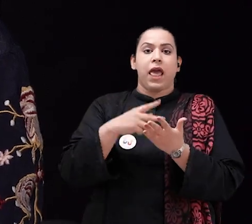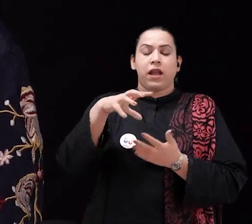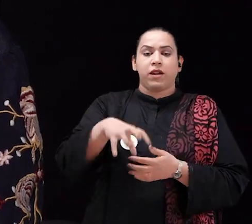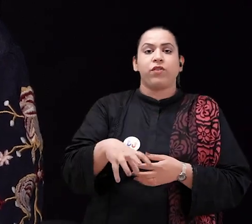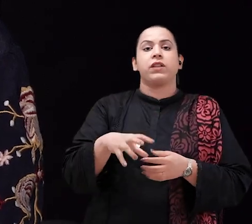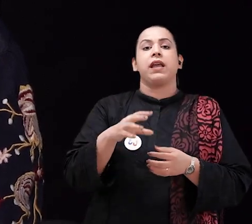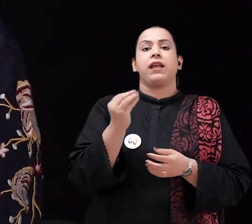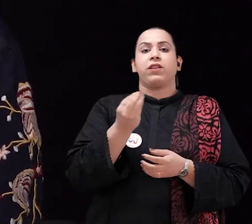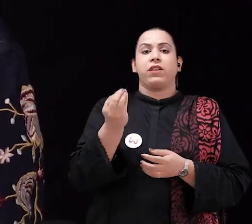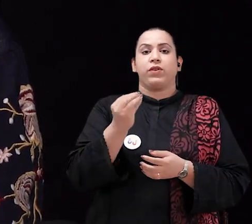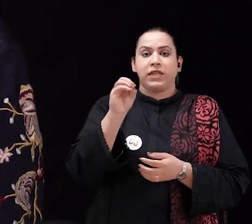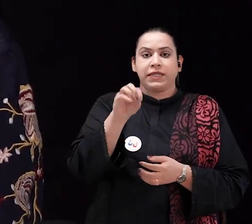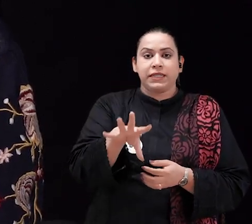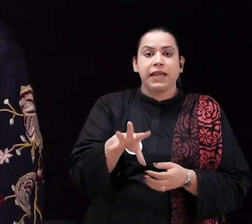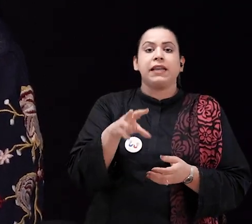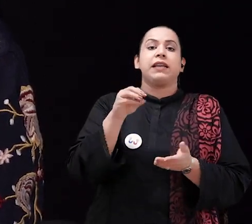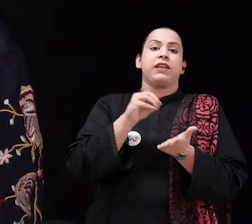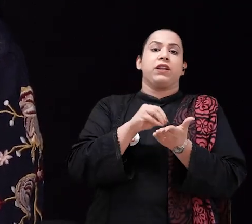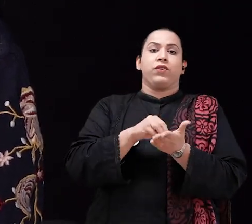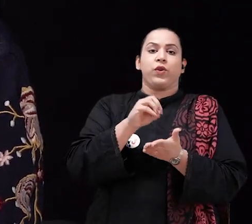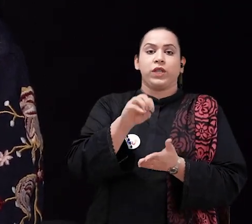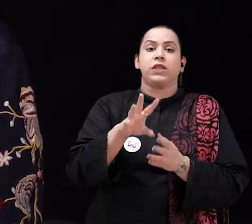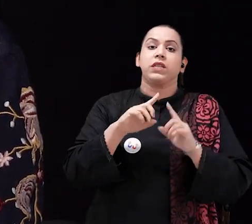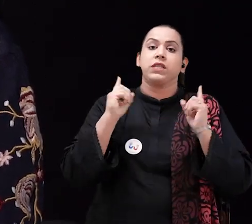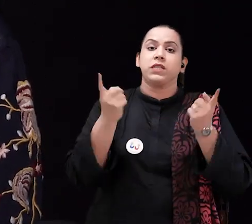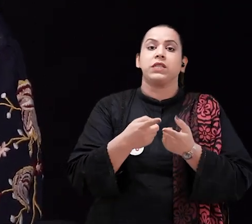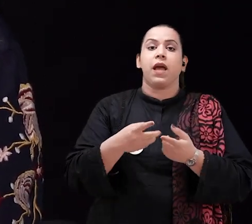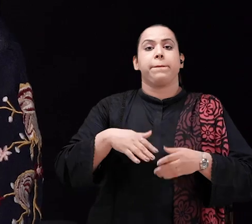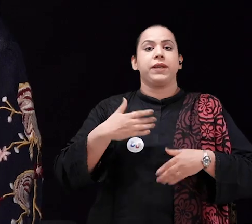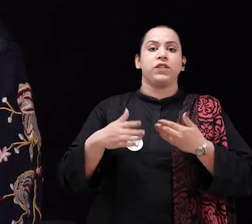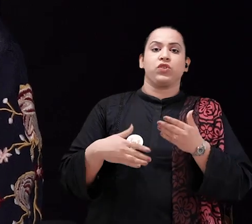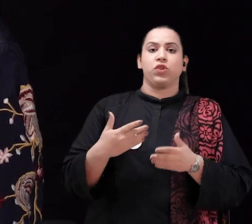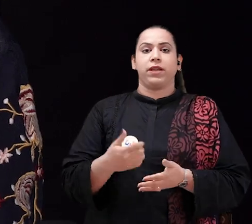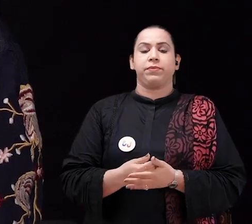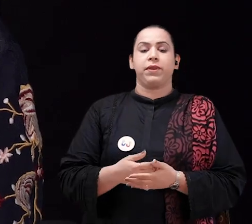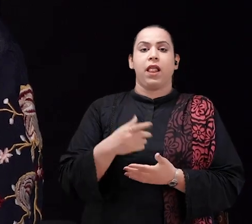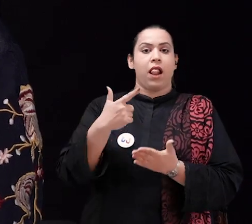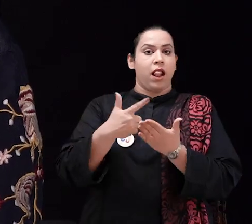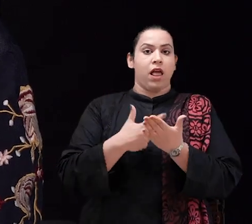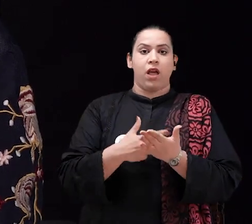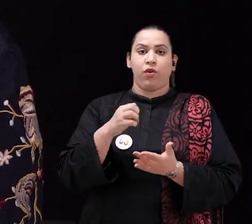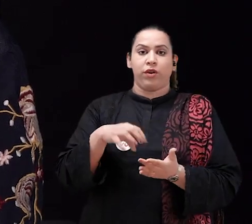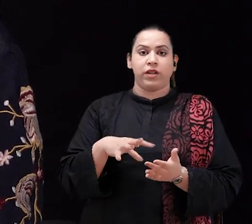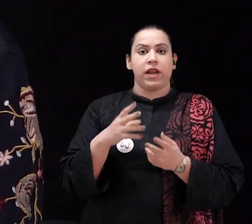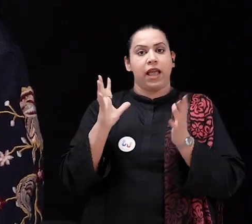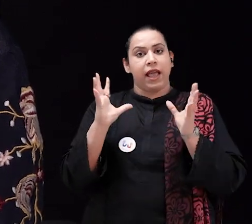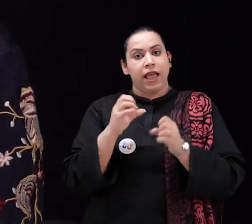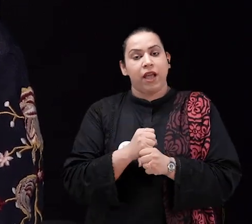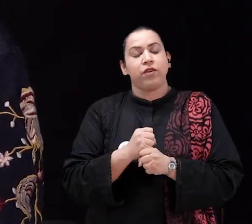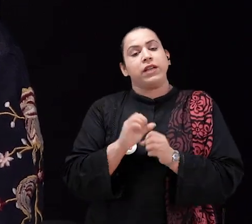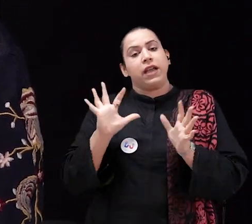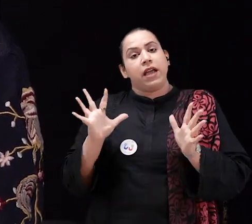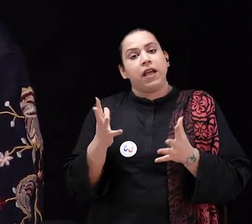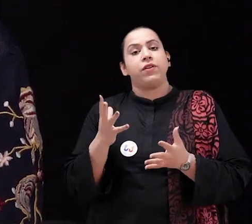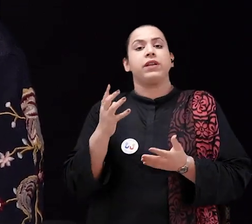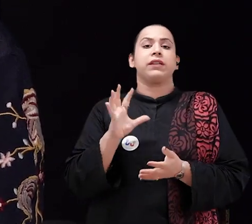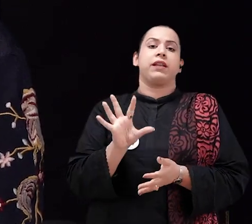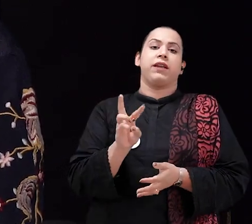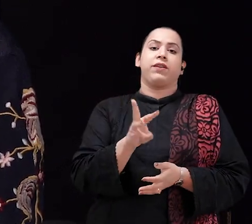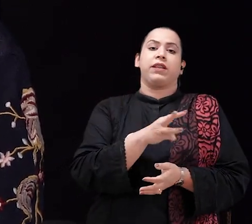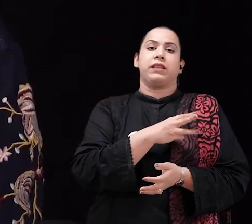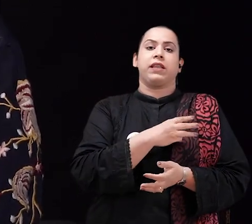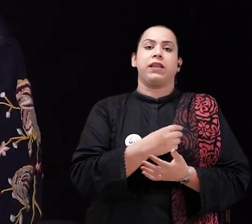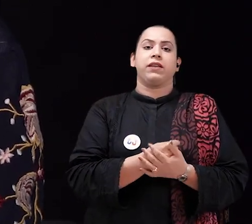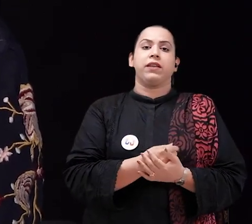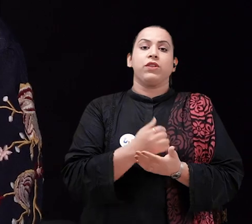they are empowered, that they are given the same sort of platform and facilities and benefits that everybody